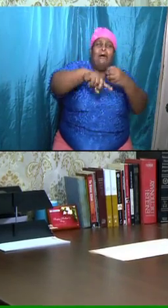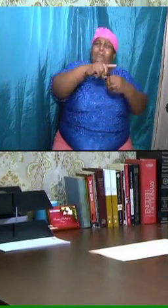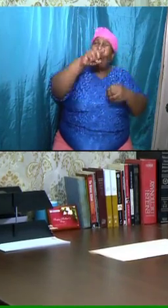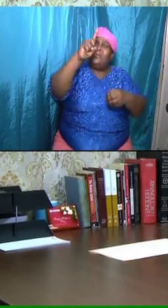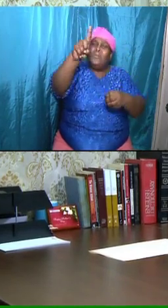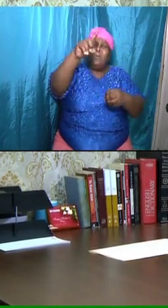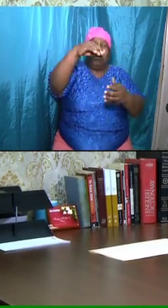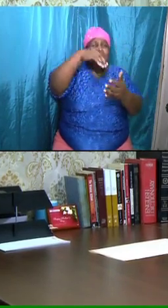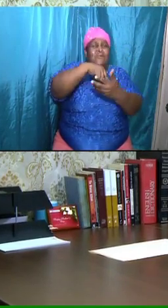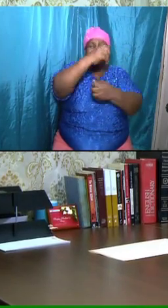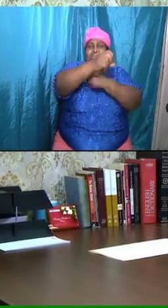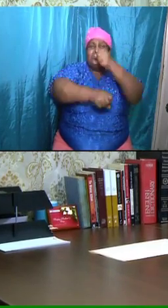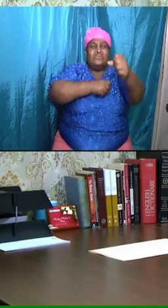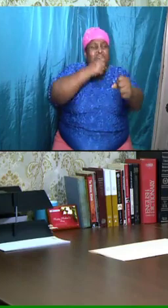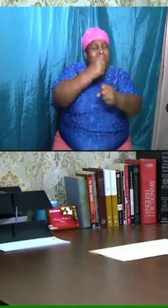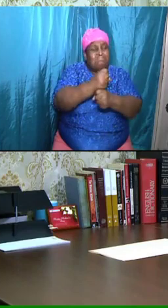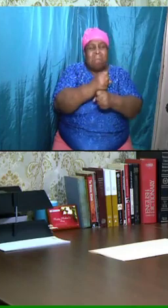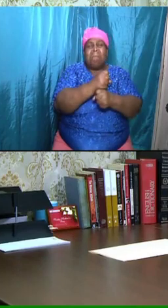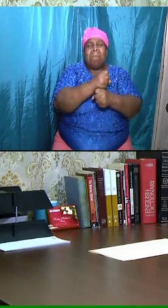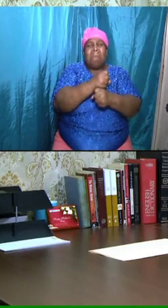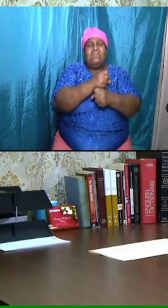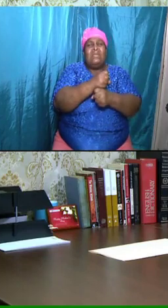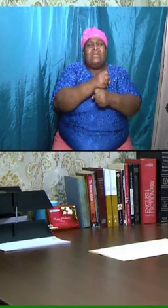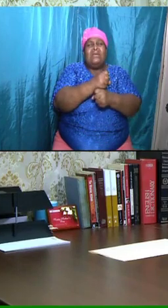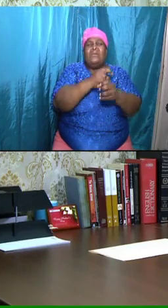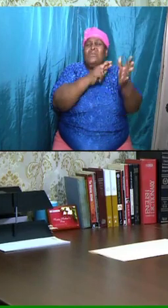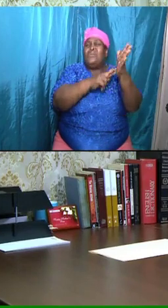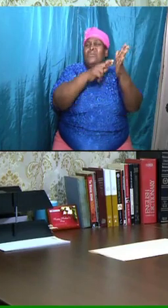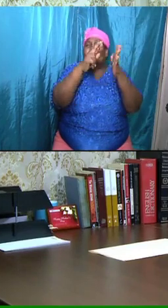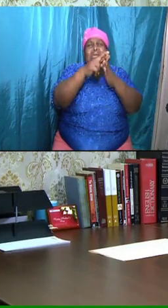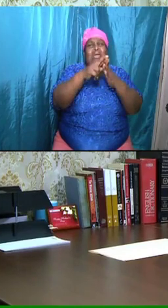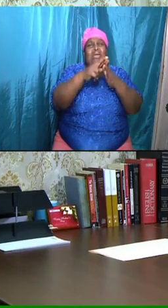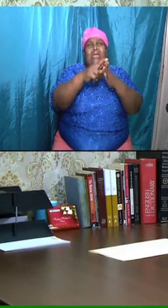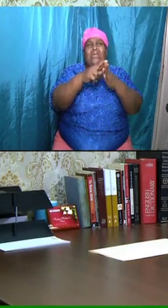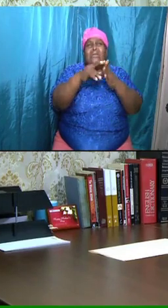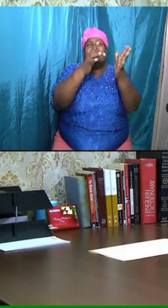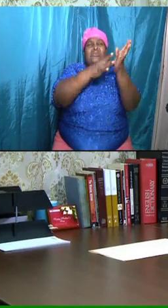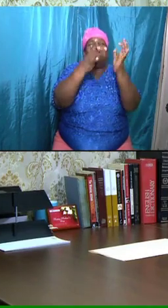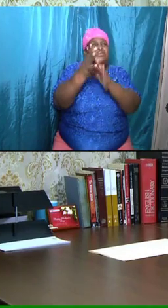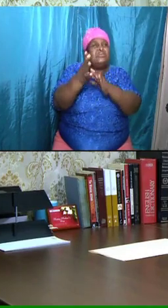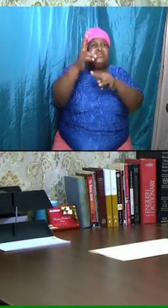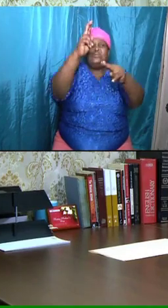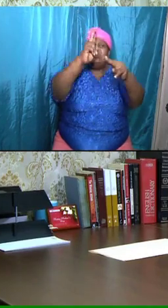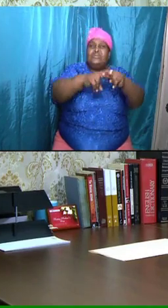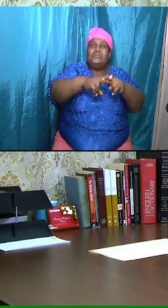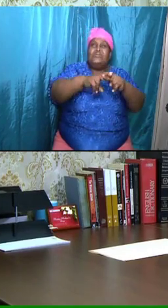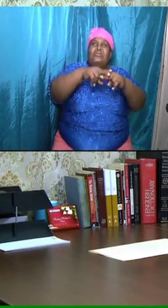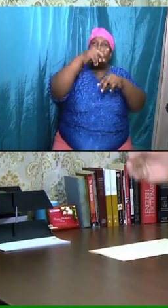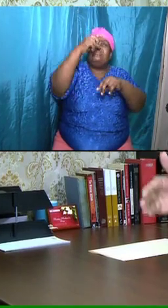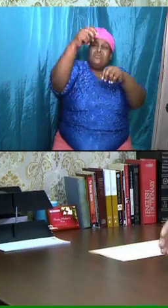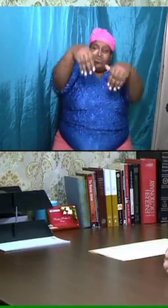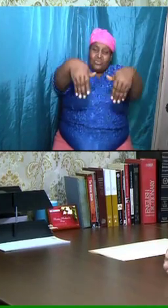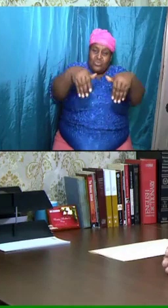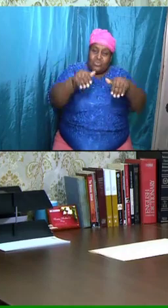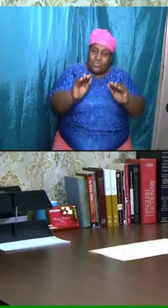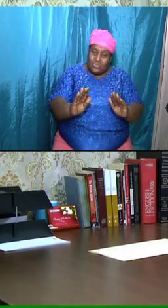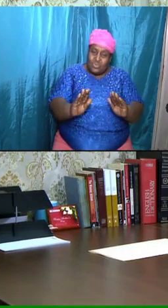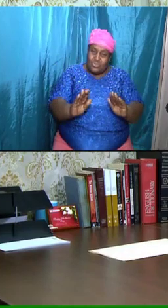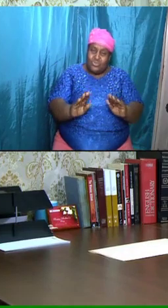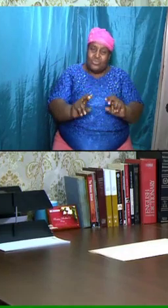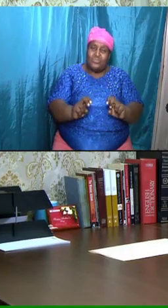Jesus sit upon the throne of his father David. They prophesied right down to that period and beyond.